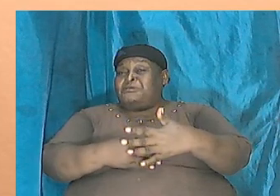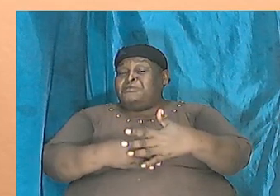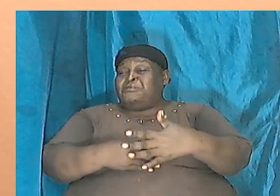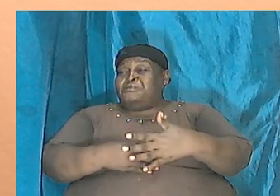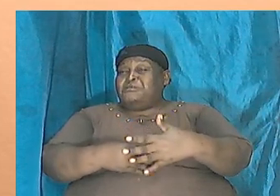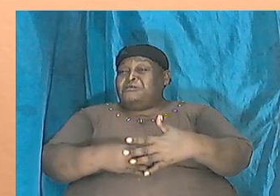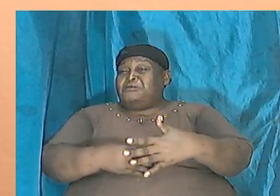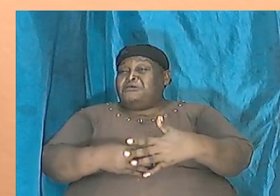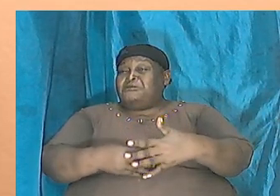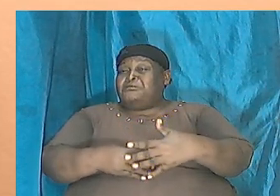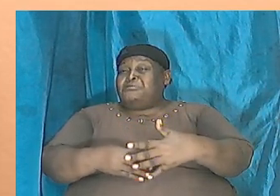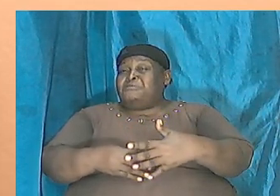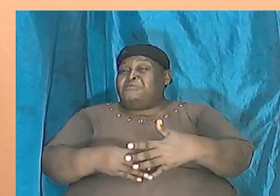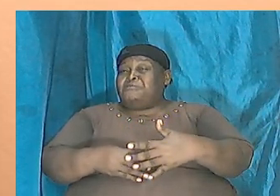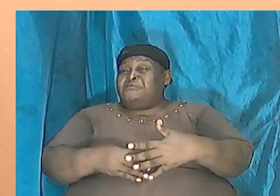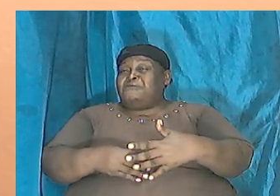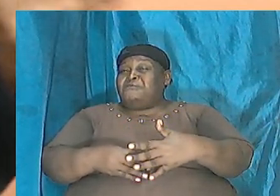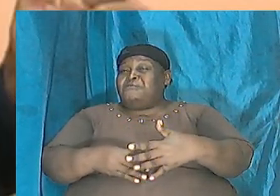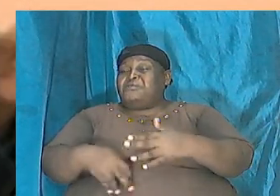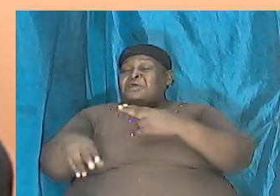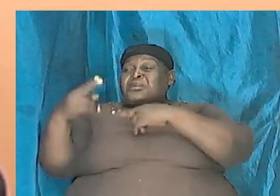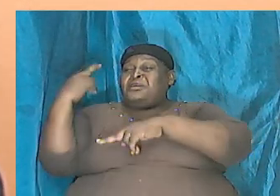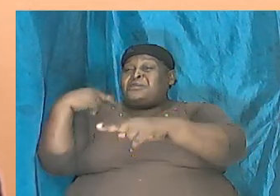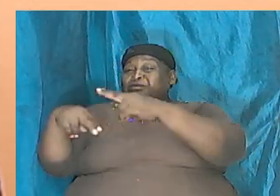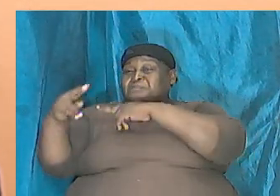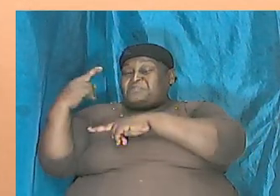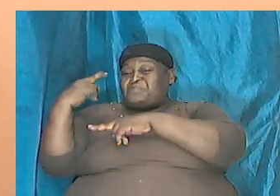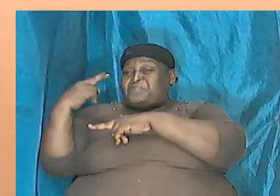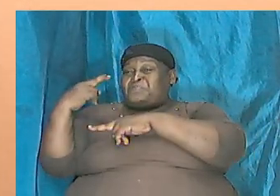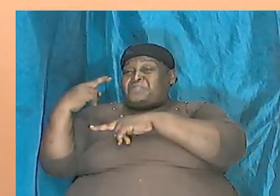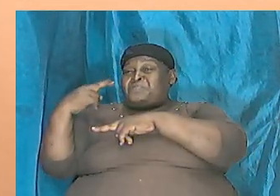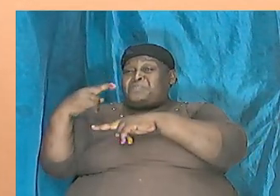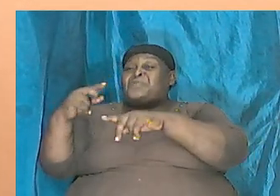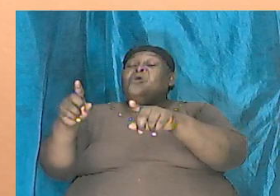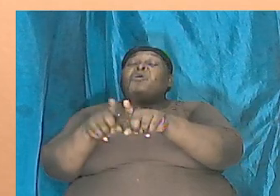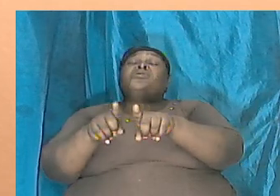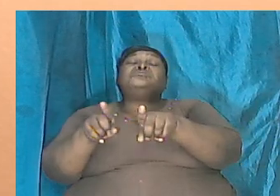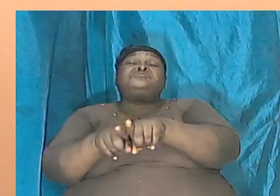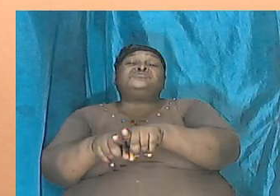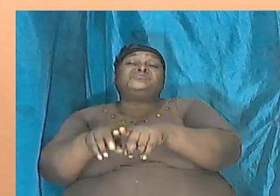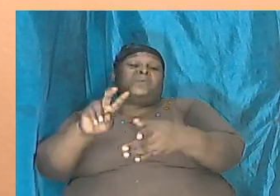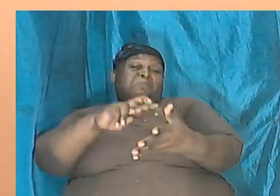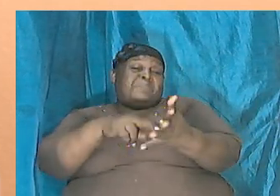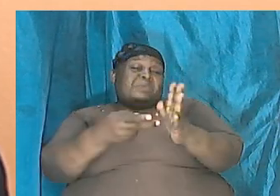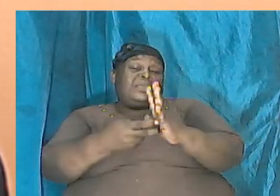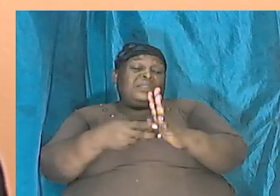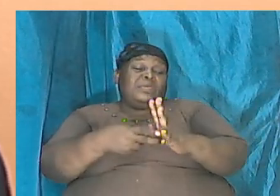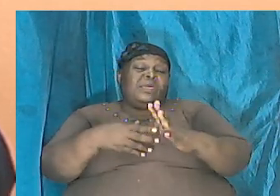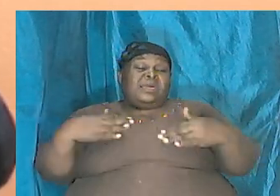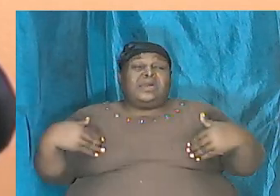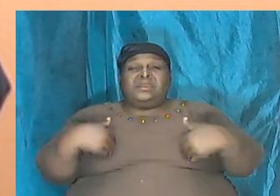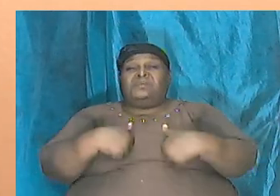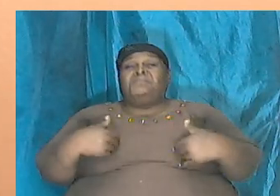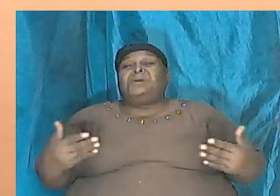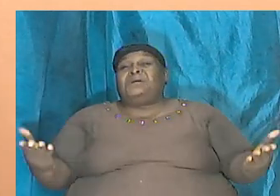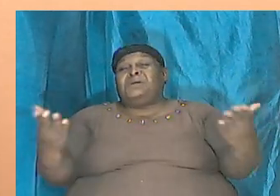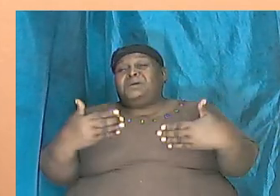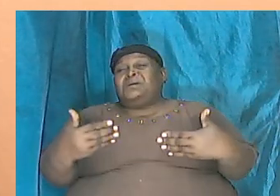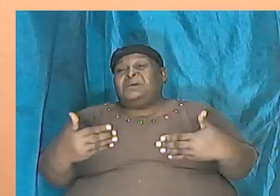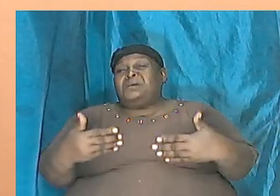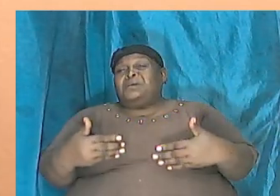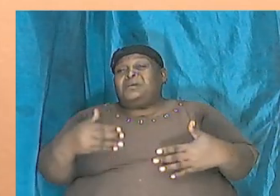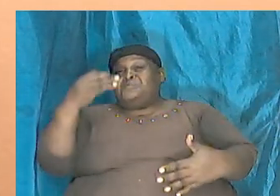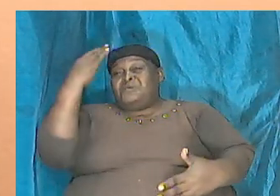It means, and that's why they are called prehistoric. It also means that the animals were here before